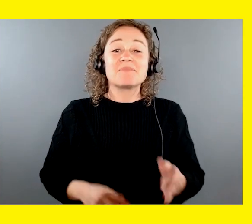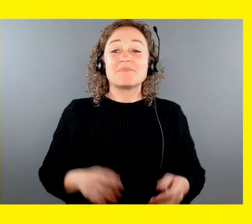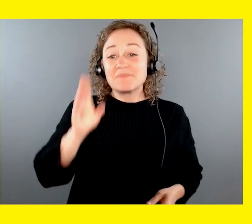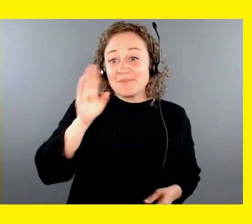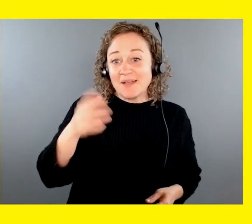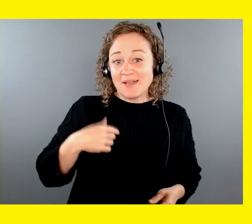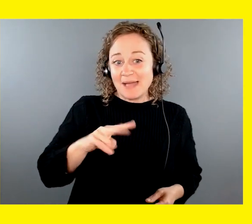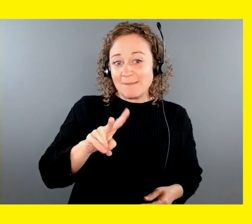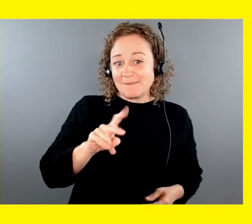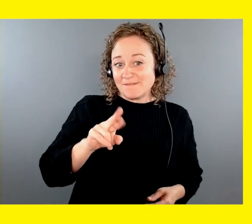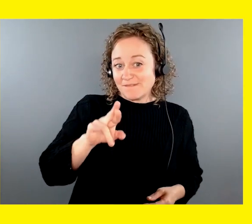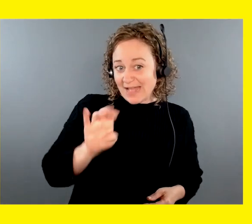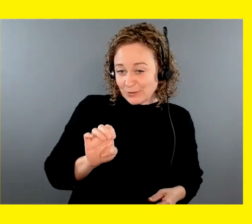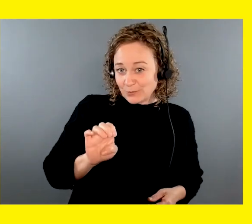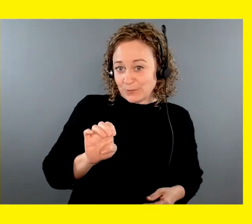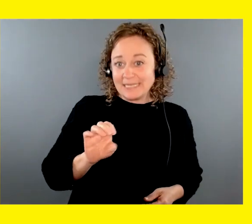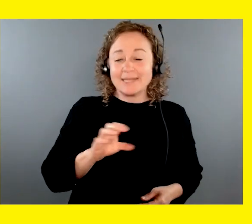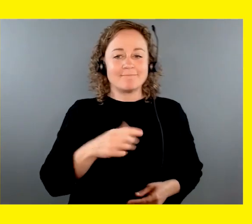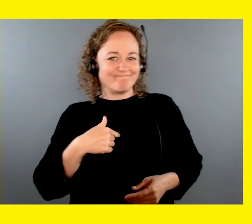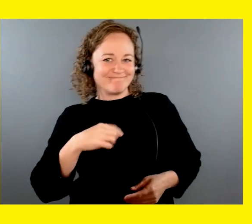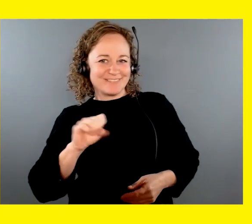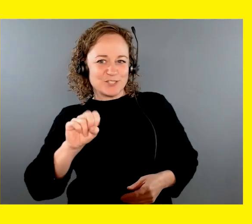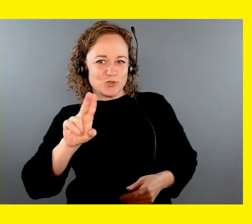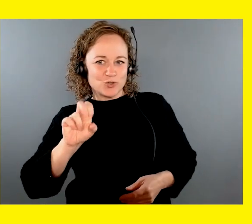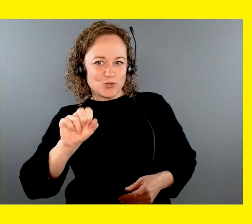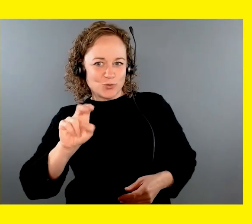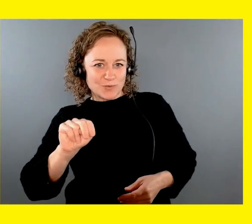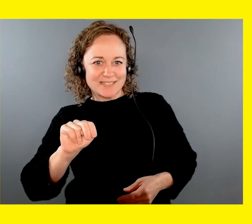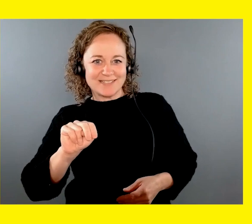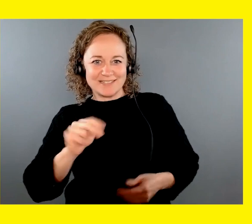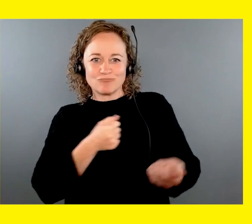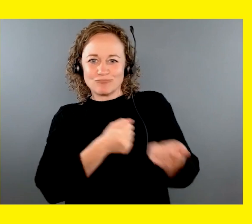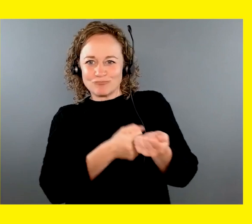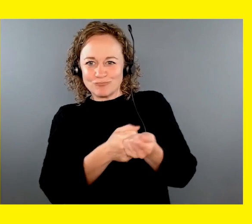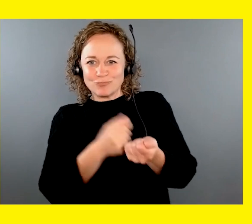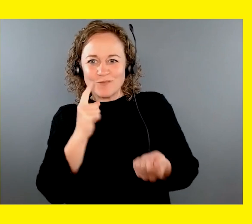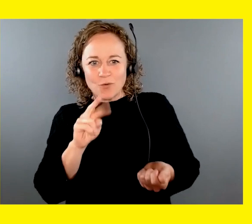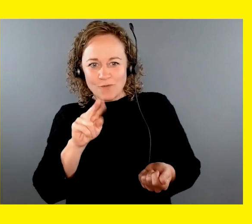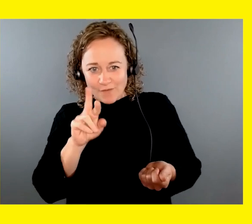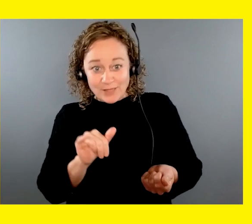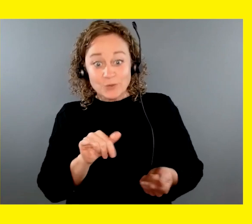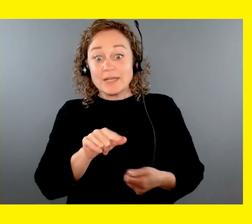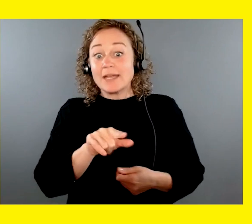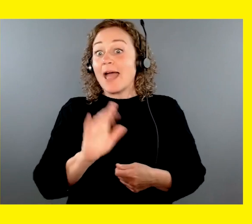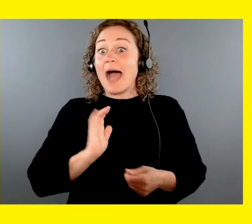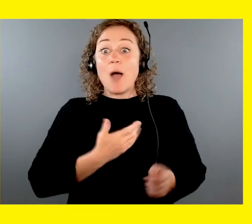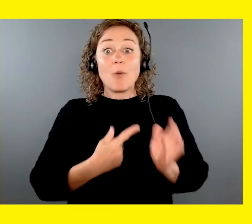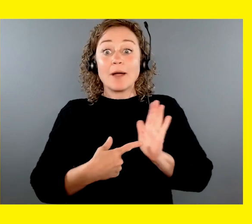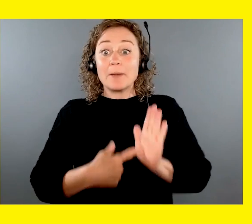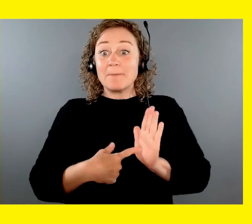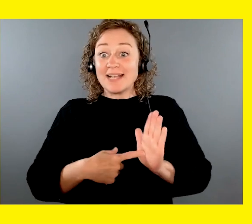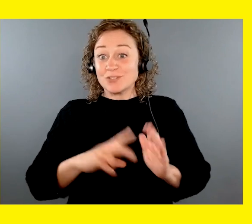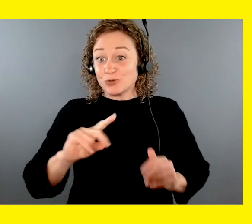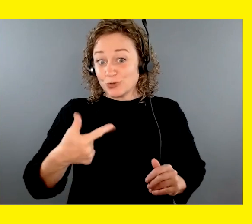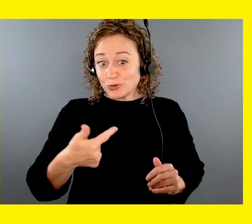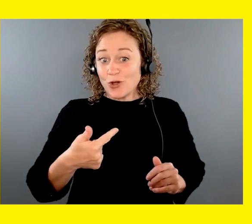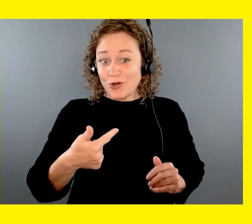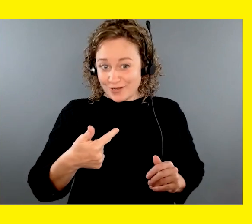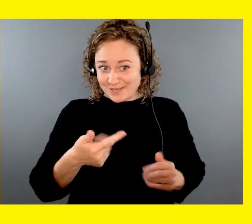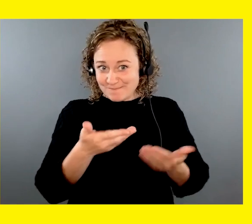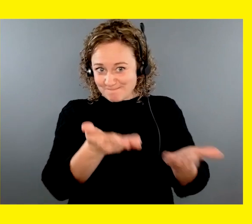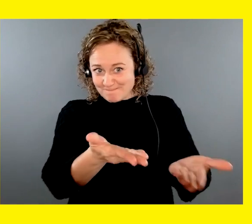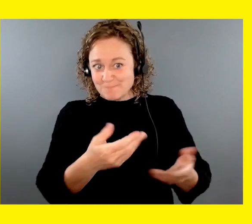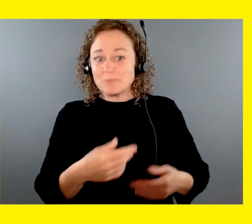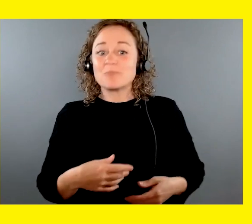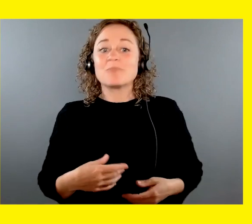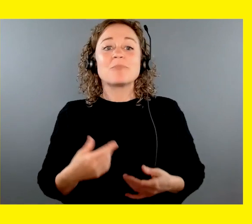Susan Elsie, Valerie's support. And this is Flanders, an ambassador dog. And we are sitting here in front of Valerie's house in front,